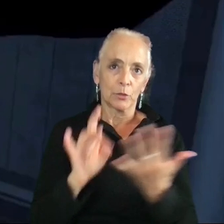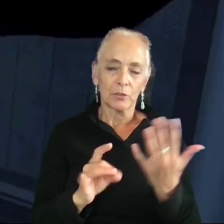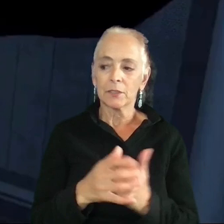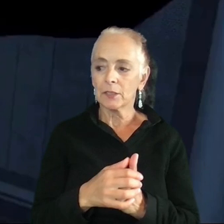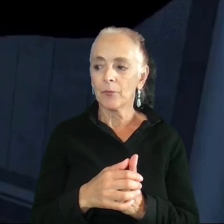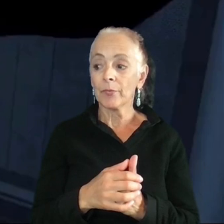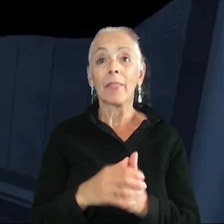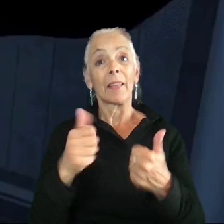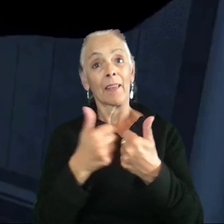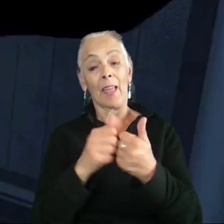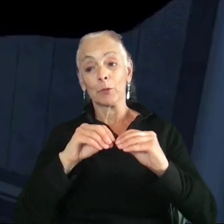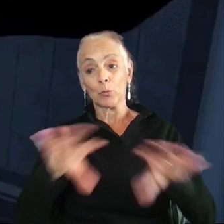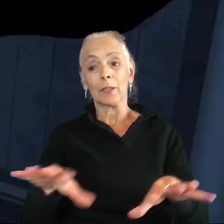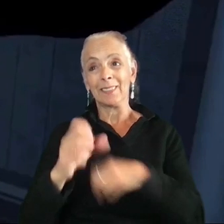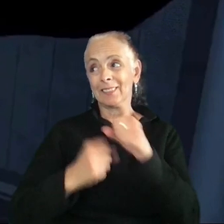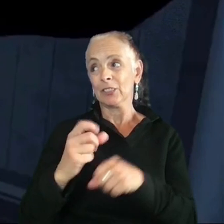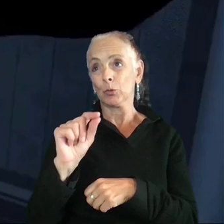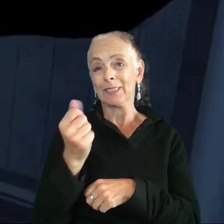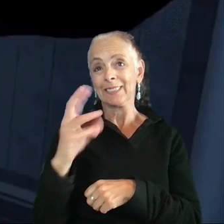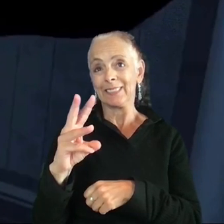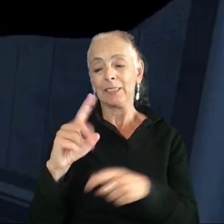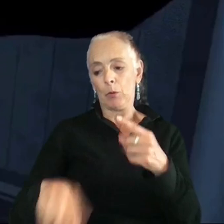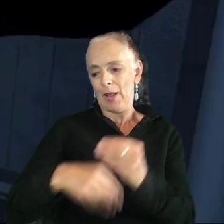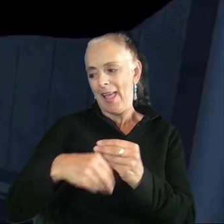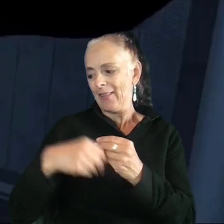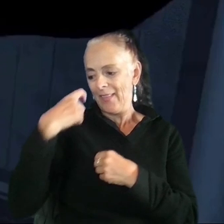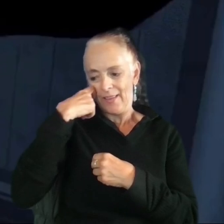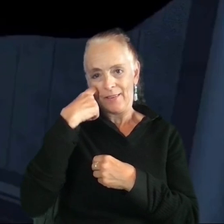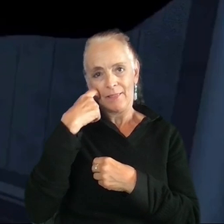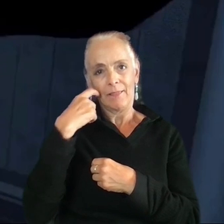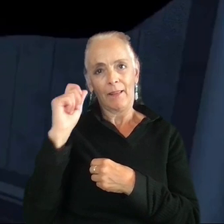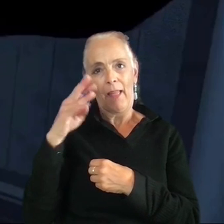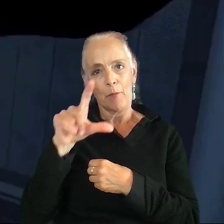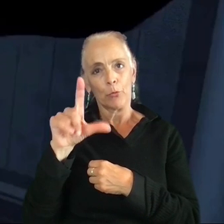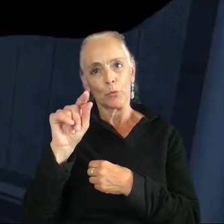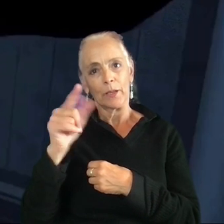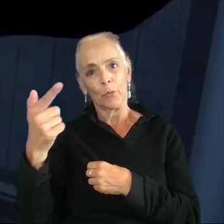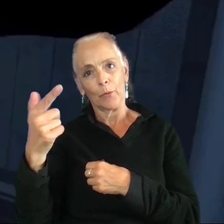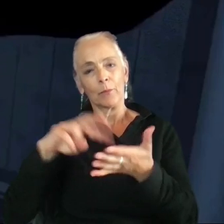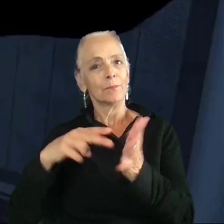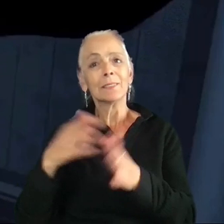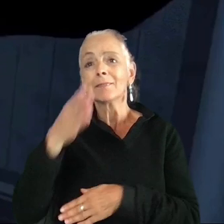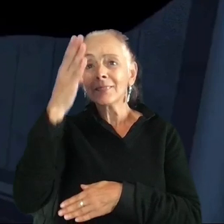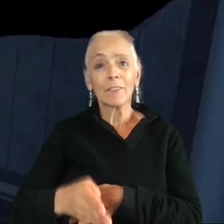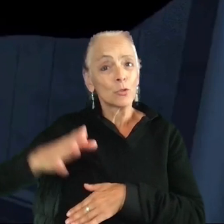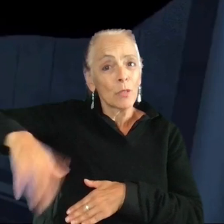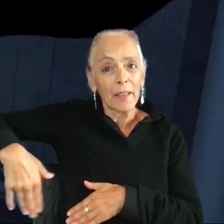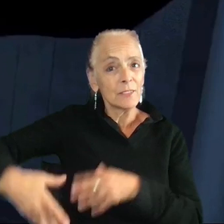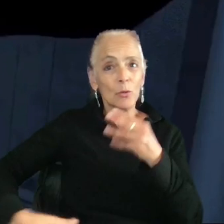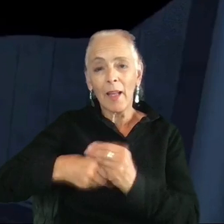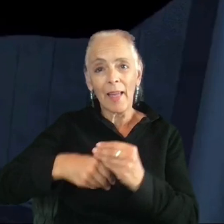was released in 2016, this feature was added in April 2021, proving that it is never too late to add